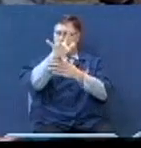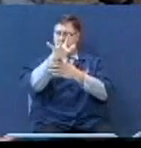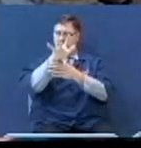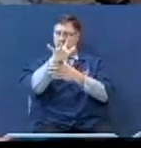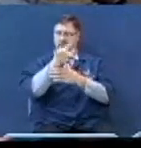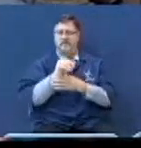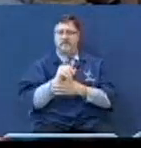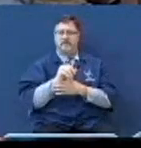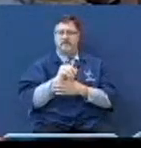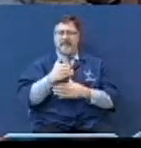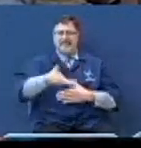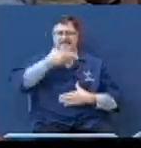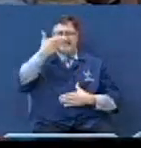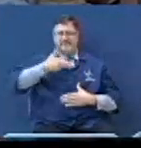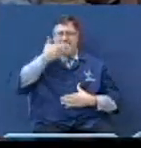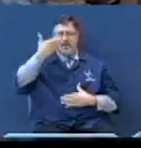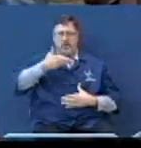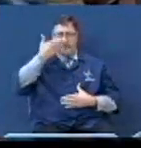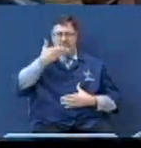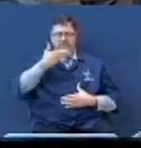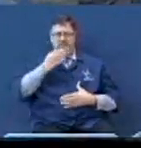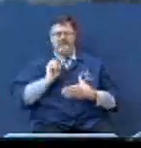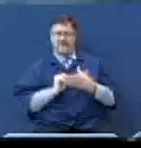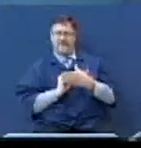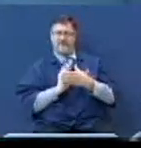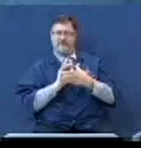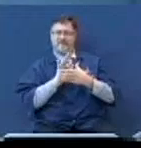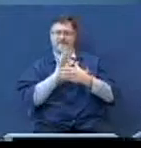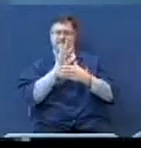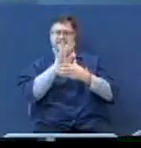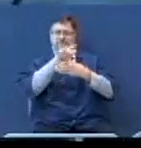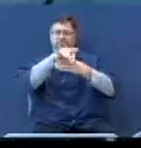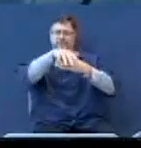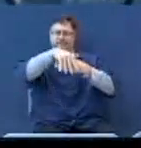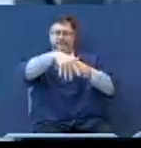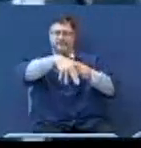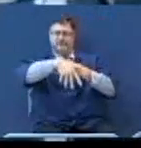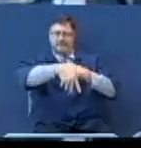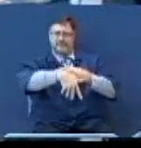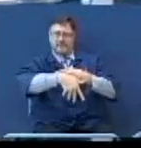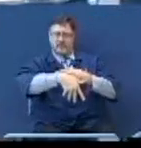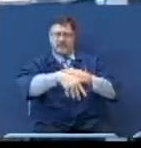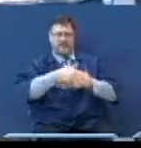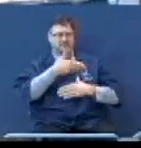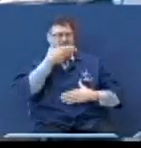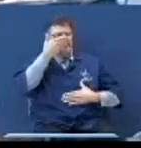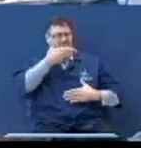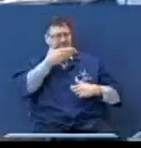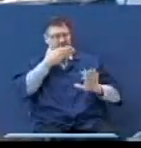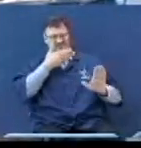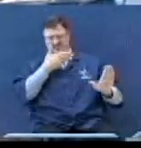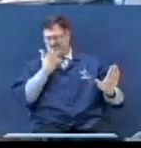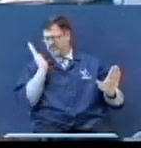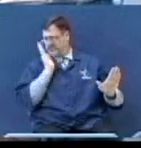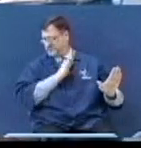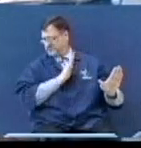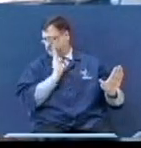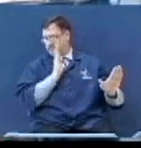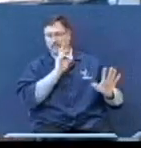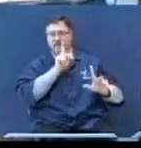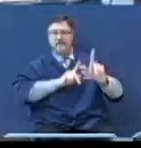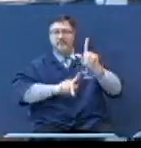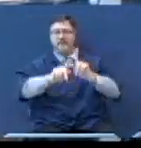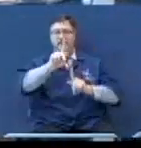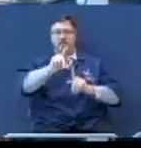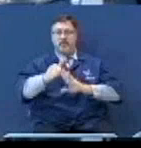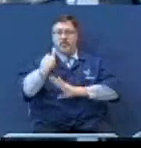offensive odor oh it burned. I want to tell you what for you to reject